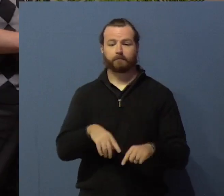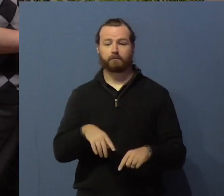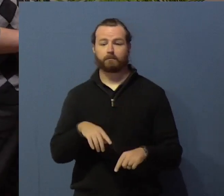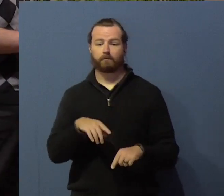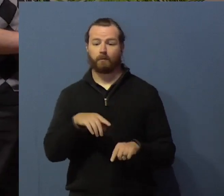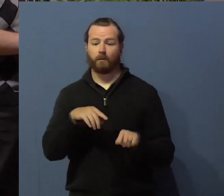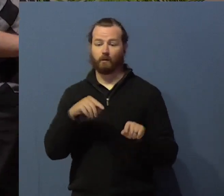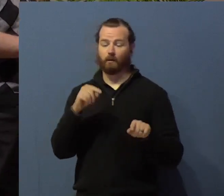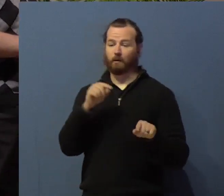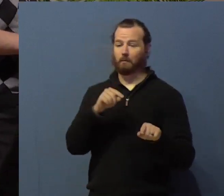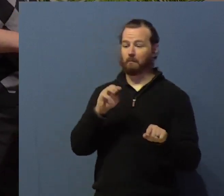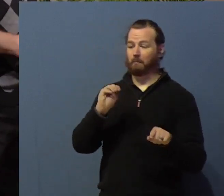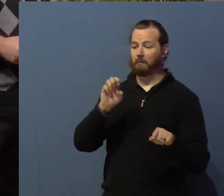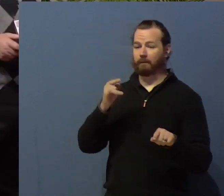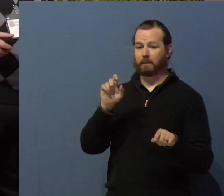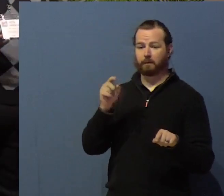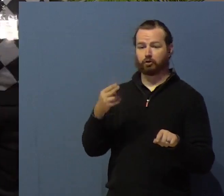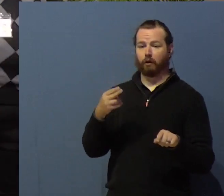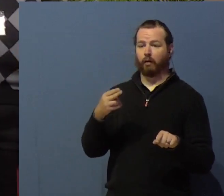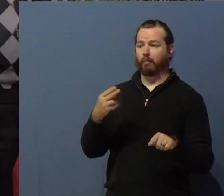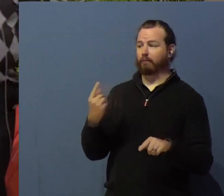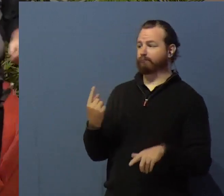chapter 19.